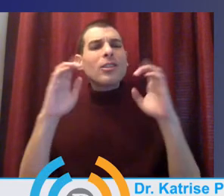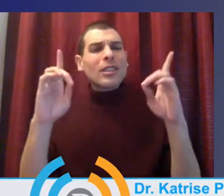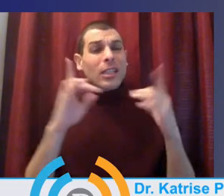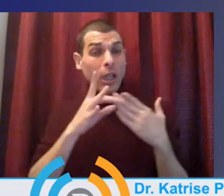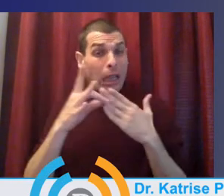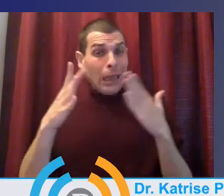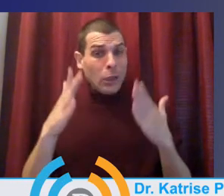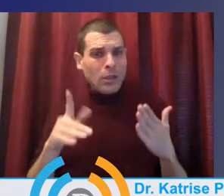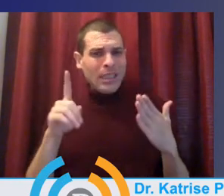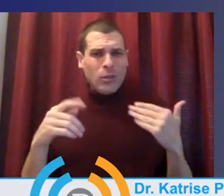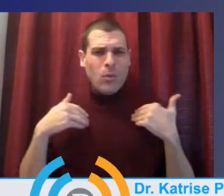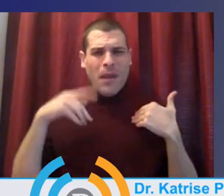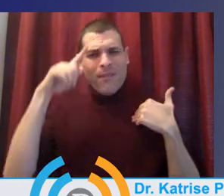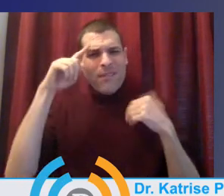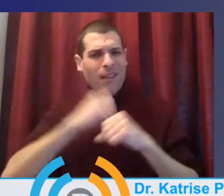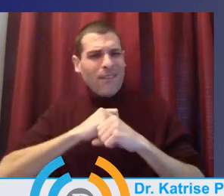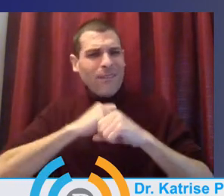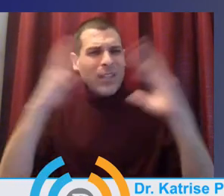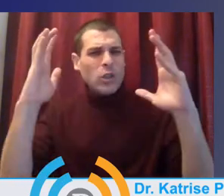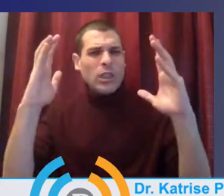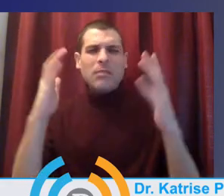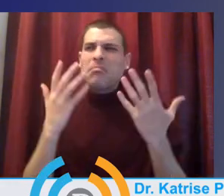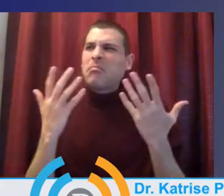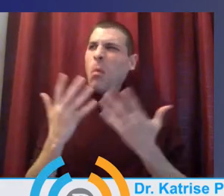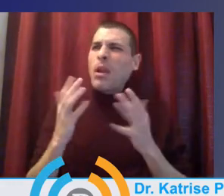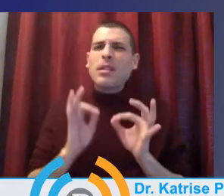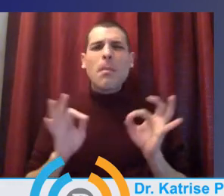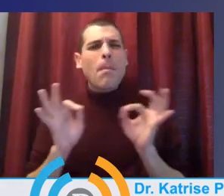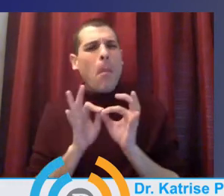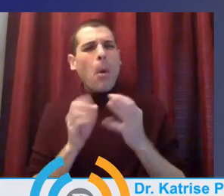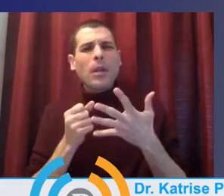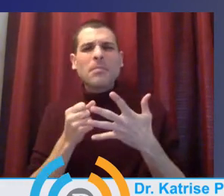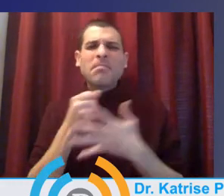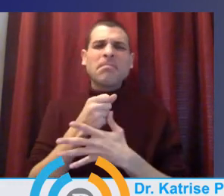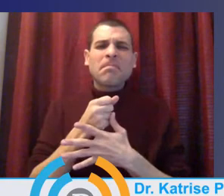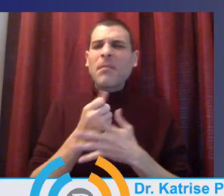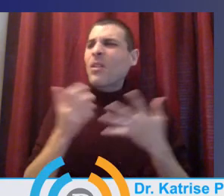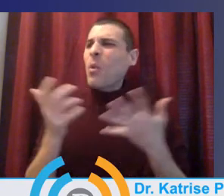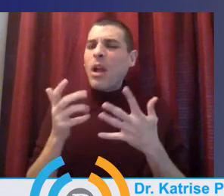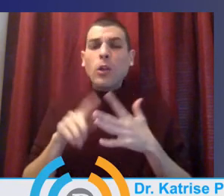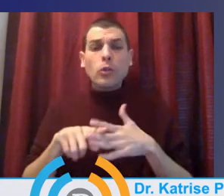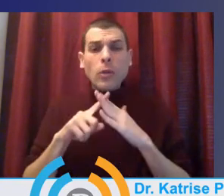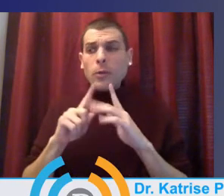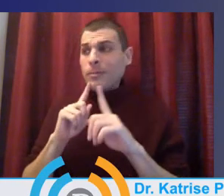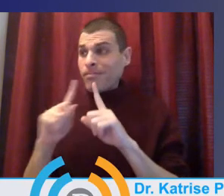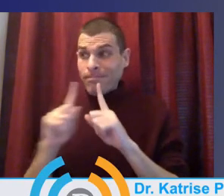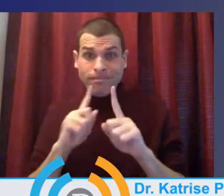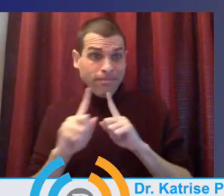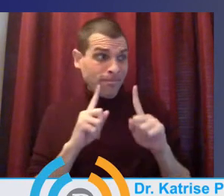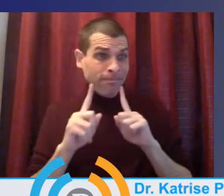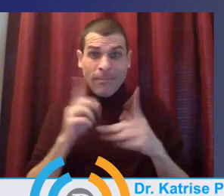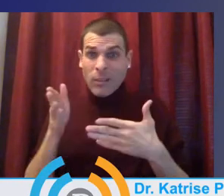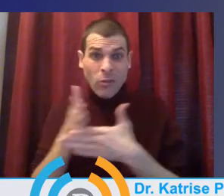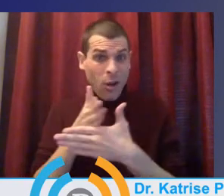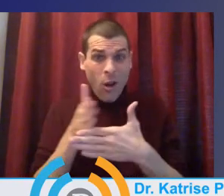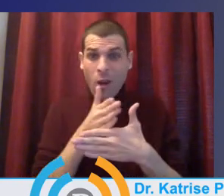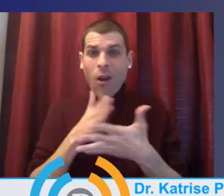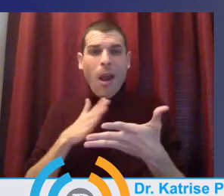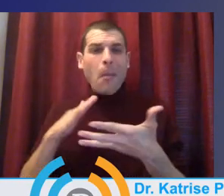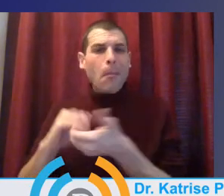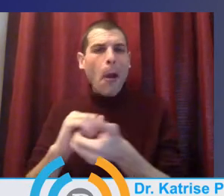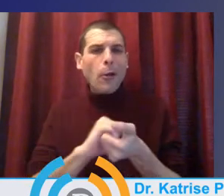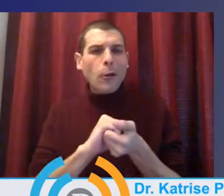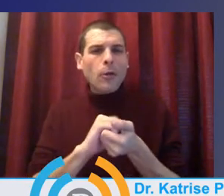in order to be able to have that shared vision and garner partnerships. If you don't know what you want, how do you know who